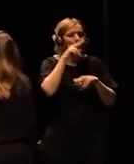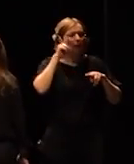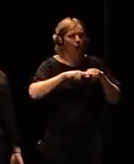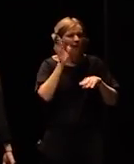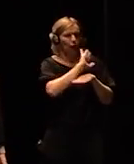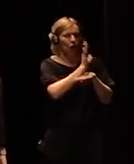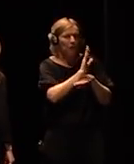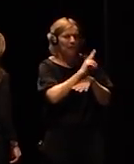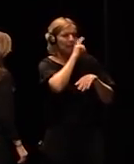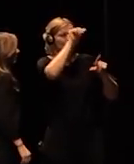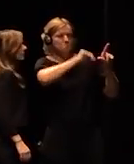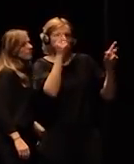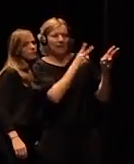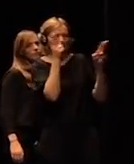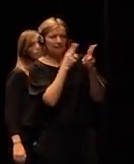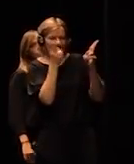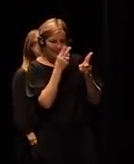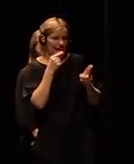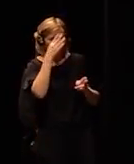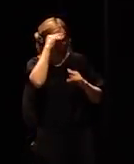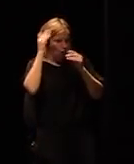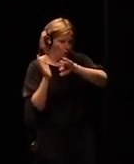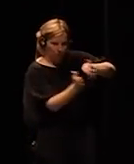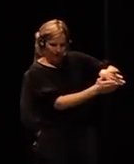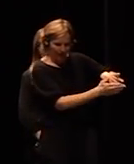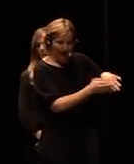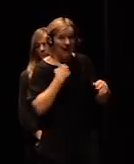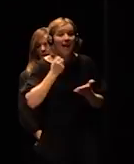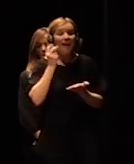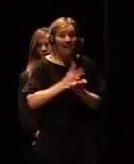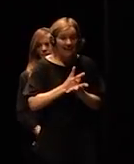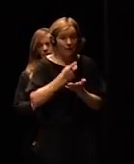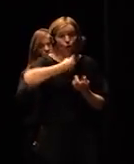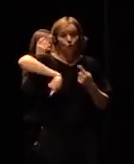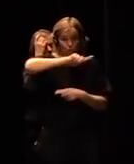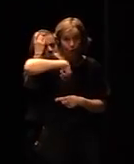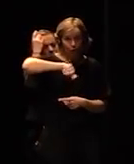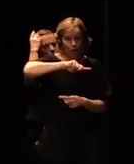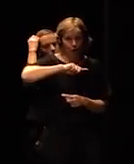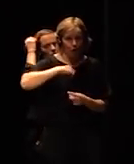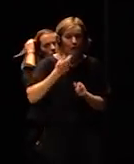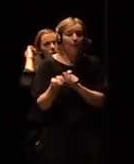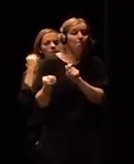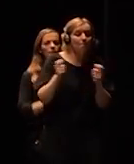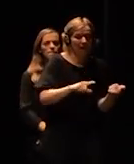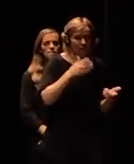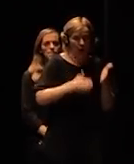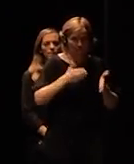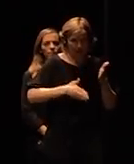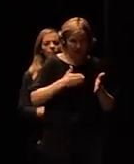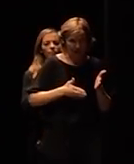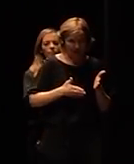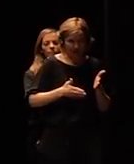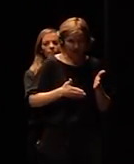the biggest challenge is that we become too much like the machine we get too lazy we stop having